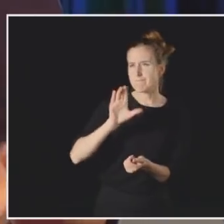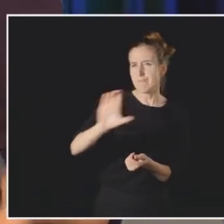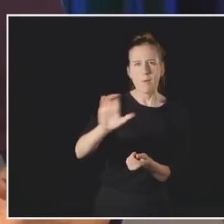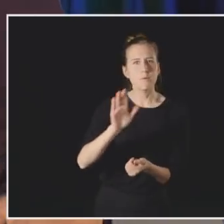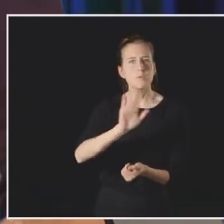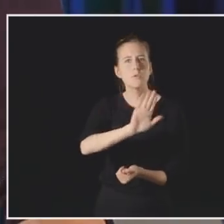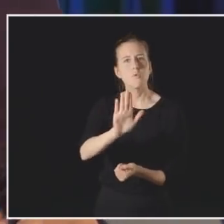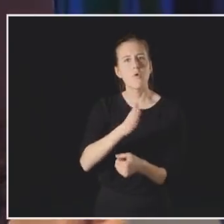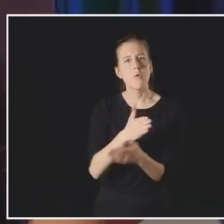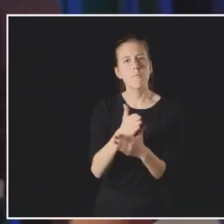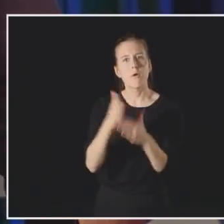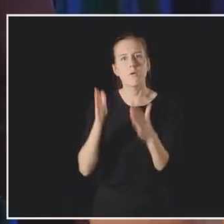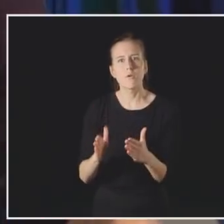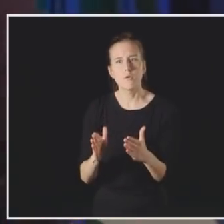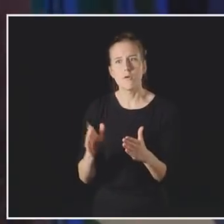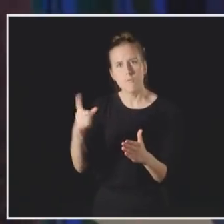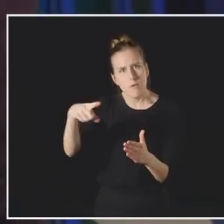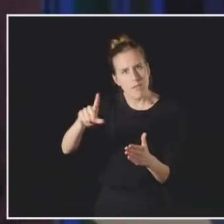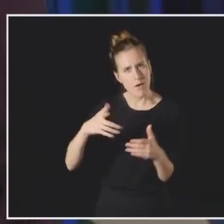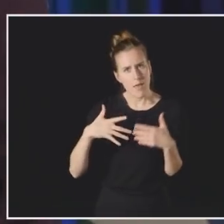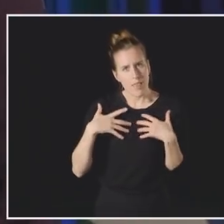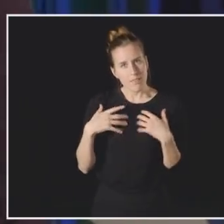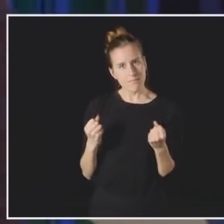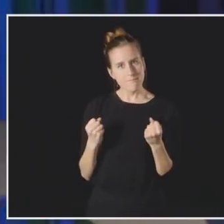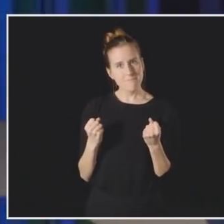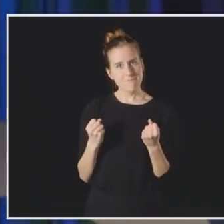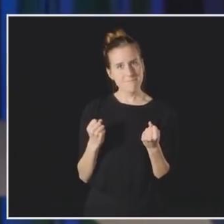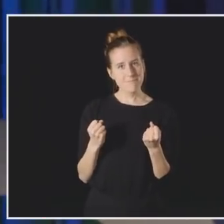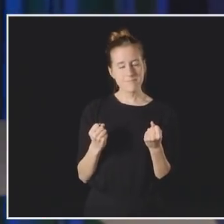take responsibility for their own sexual health.